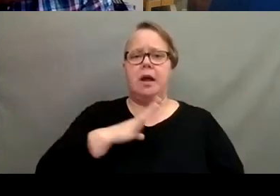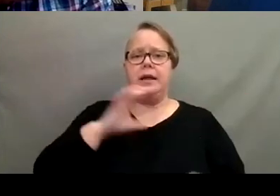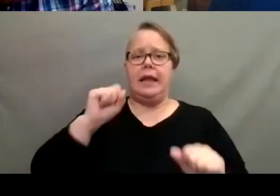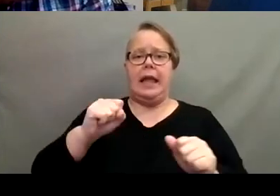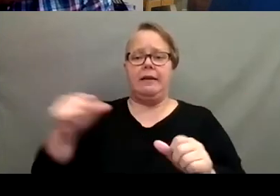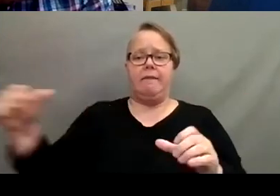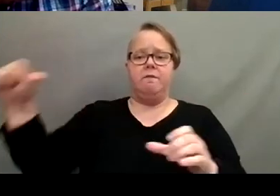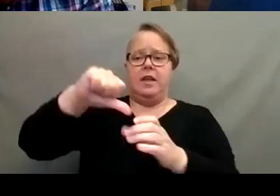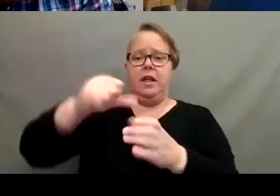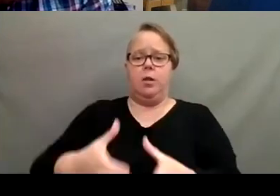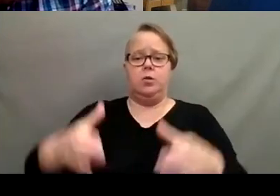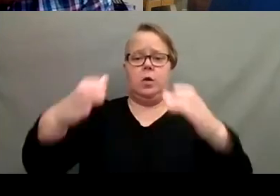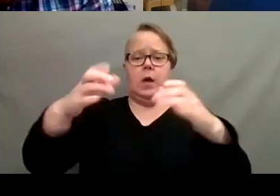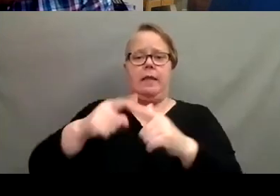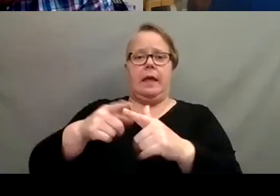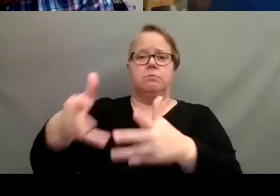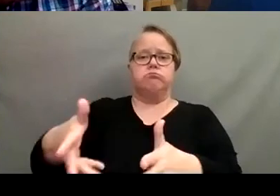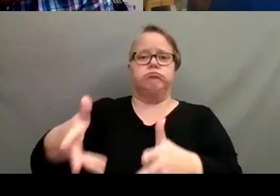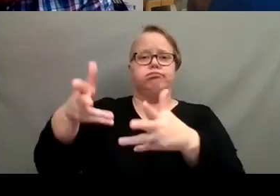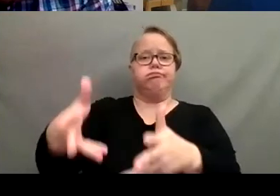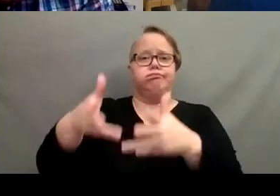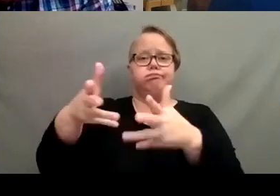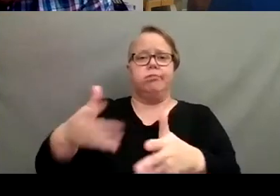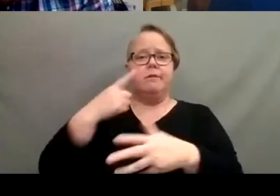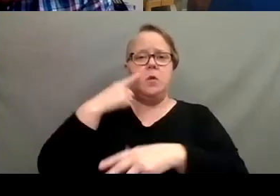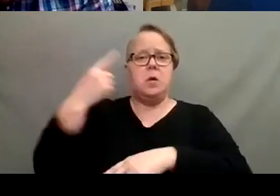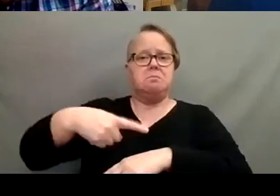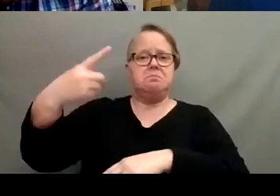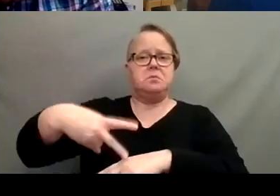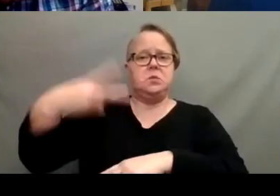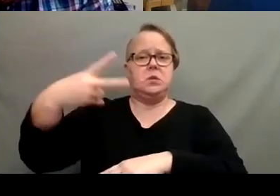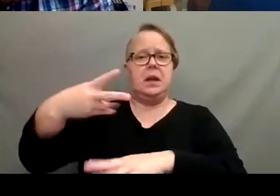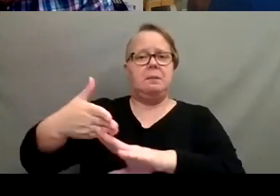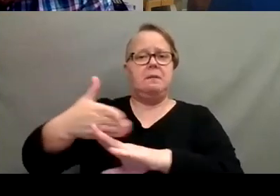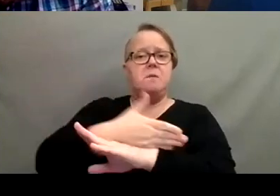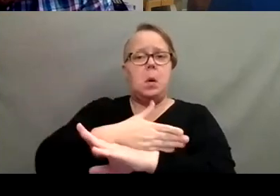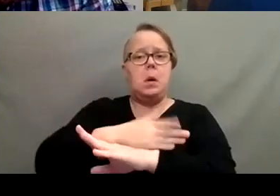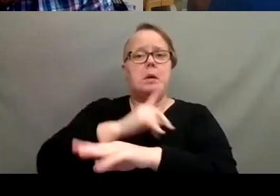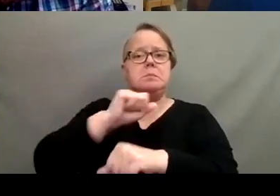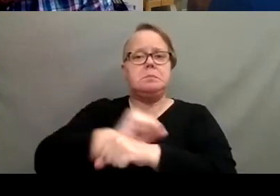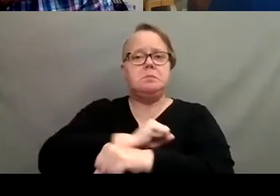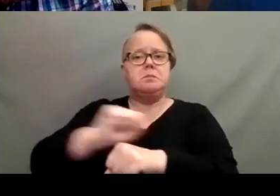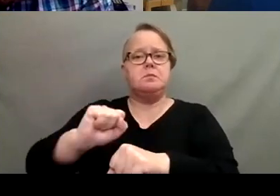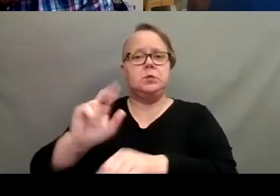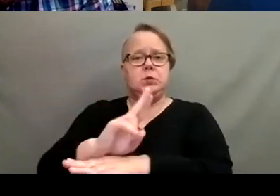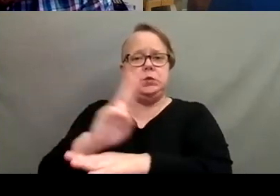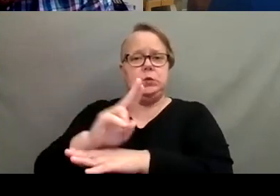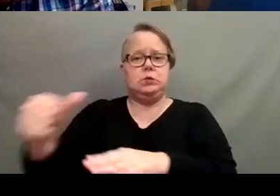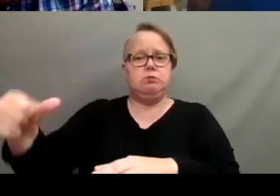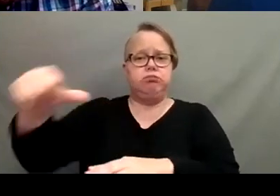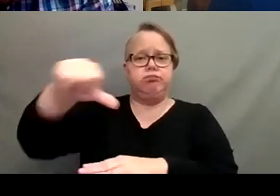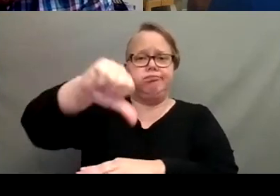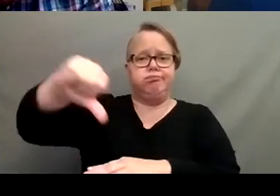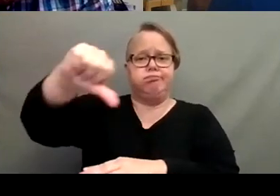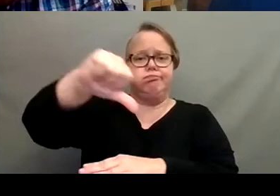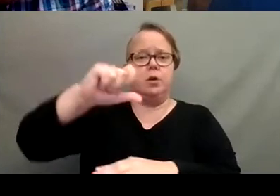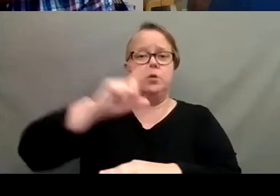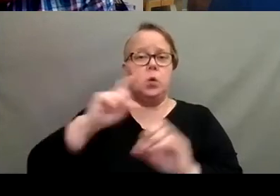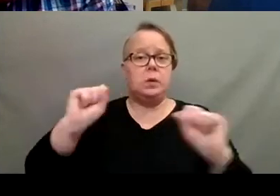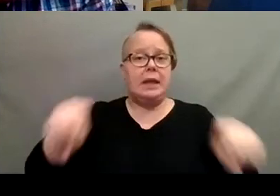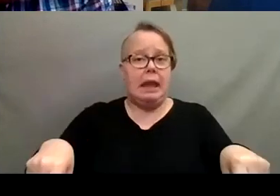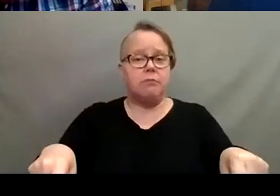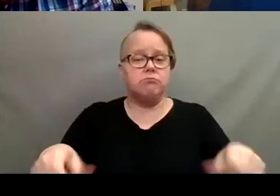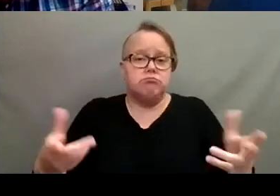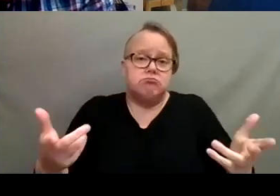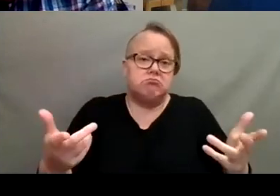jug and then they'll let it sit for a day or two before they actually, um, use it. So you certainly can, it's not